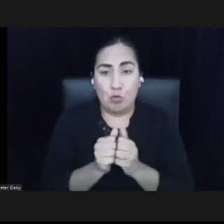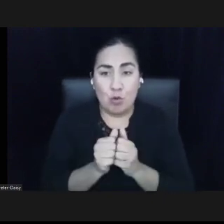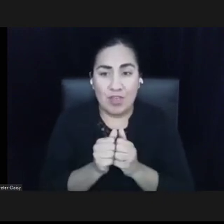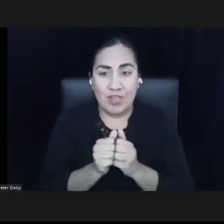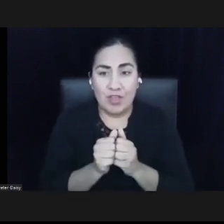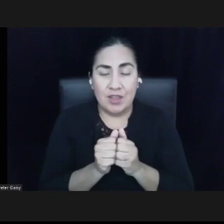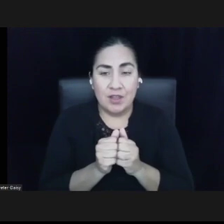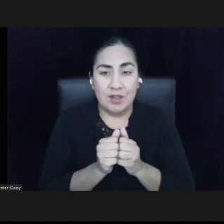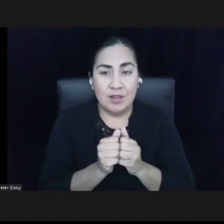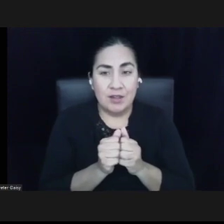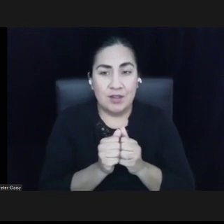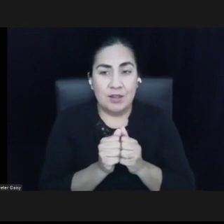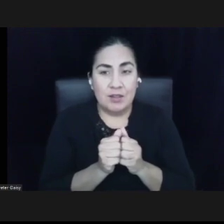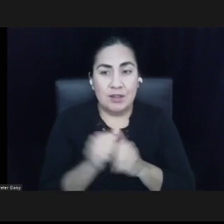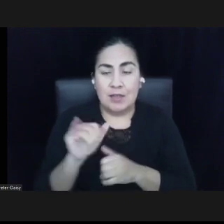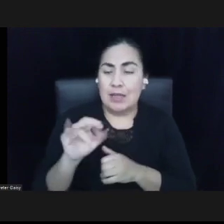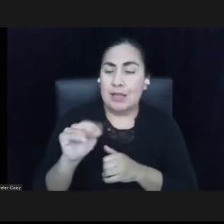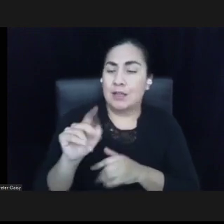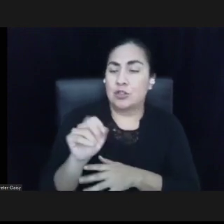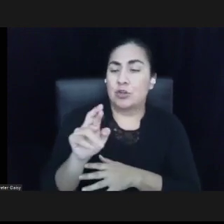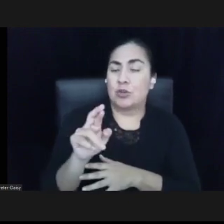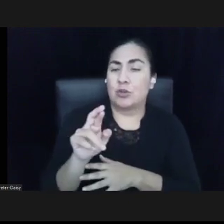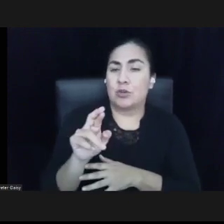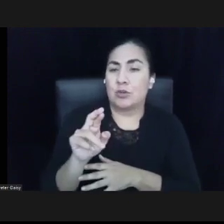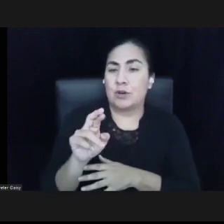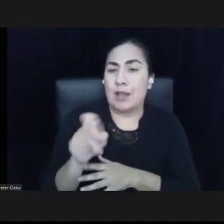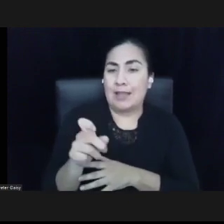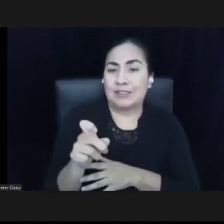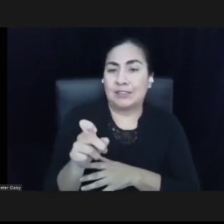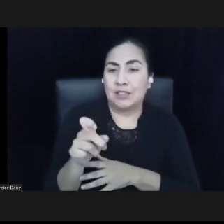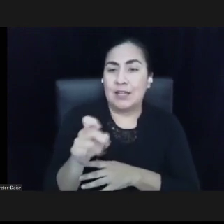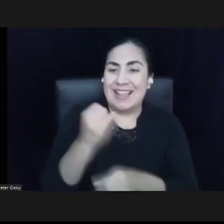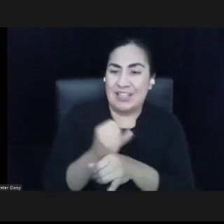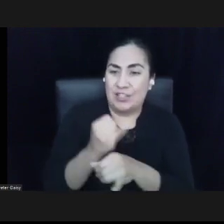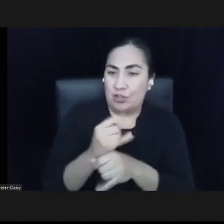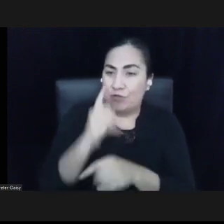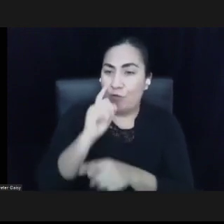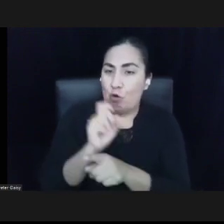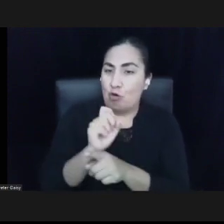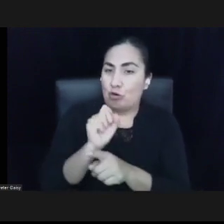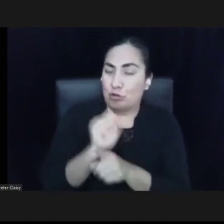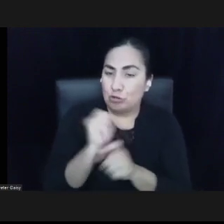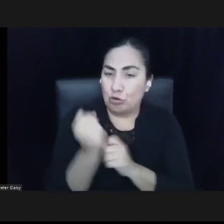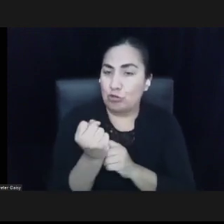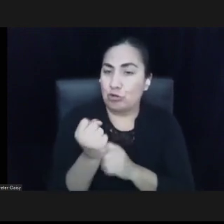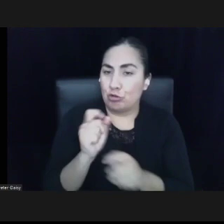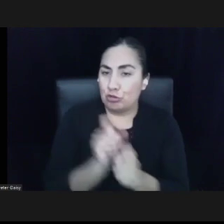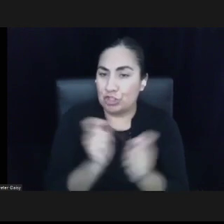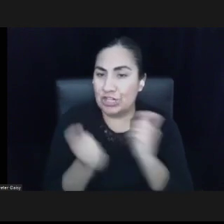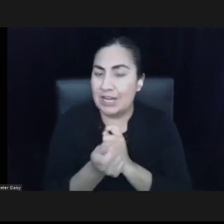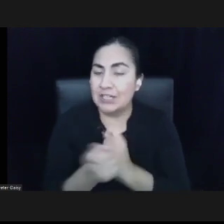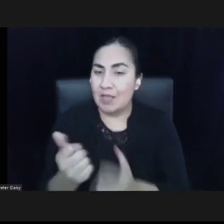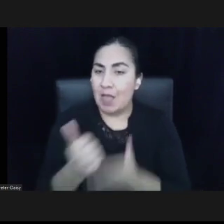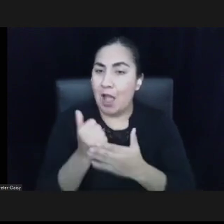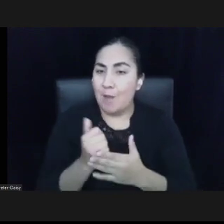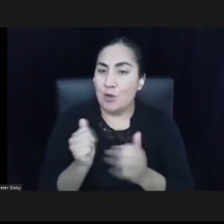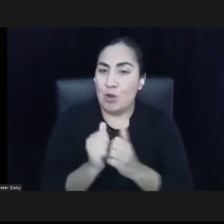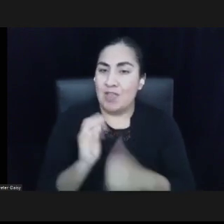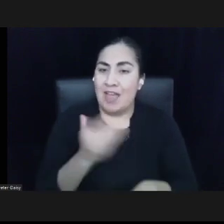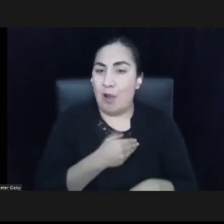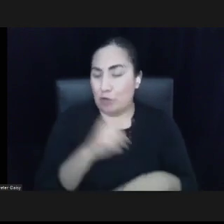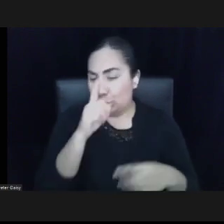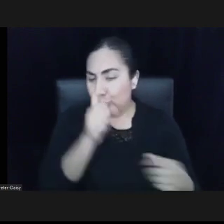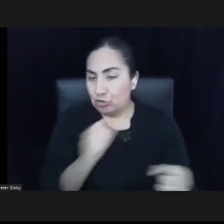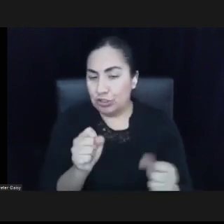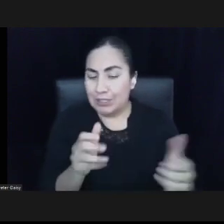for Social Change, who helped us with our strategic plan, sort of really started to move us